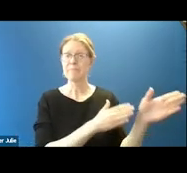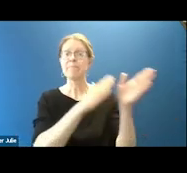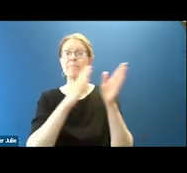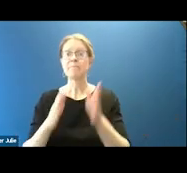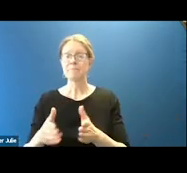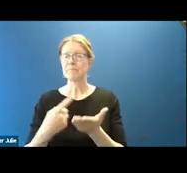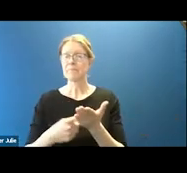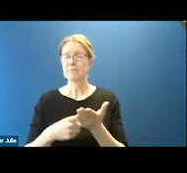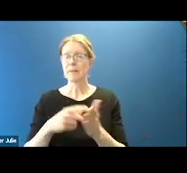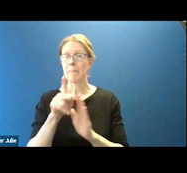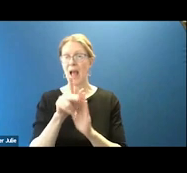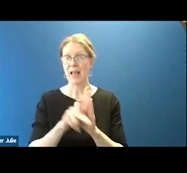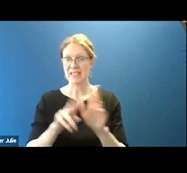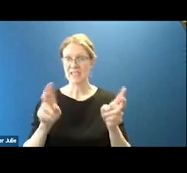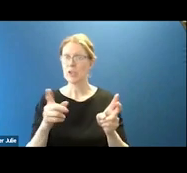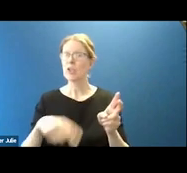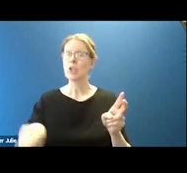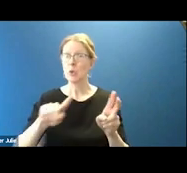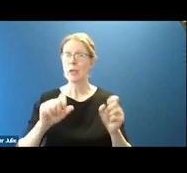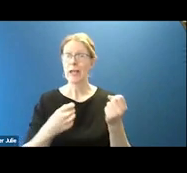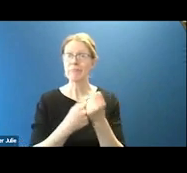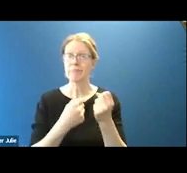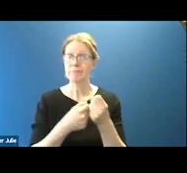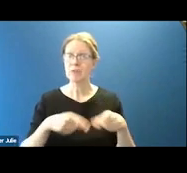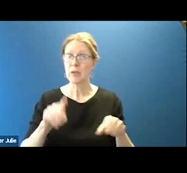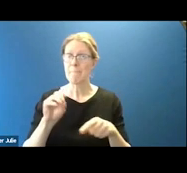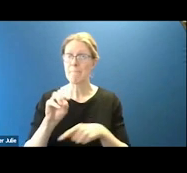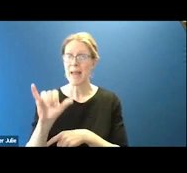issue that you all can advocate for during your May Zoom-in meetings.